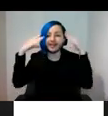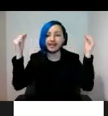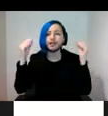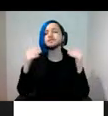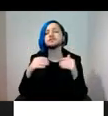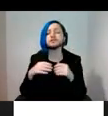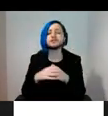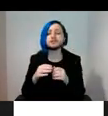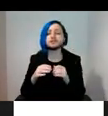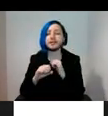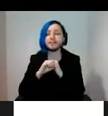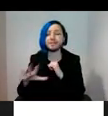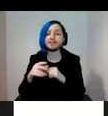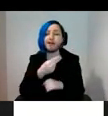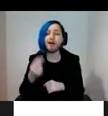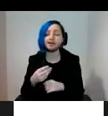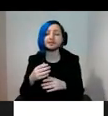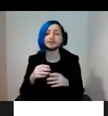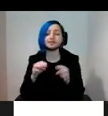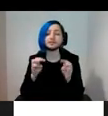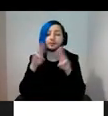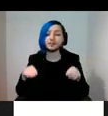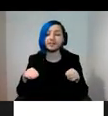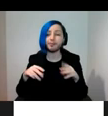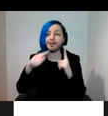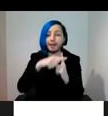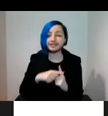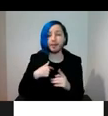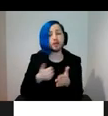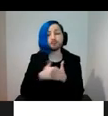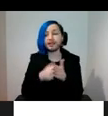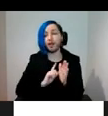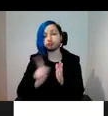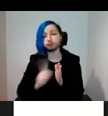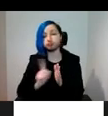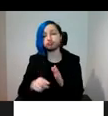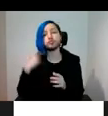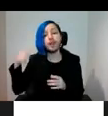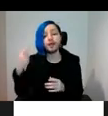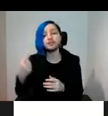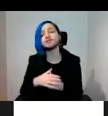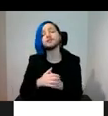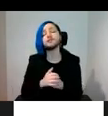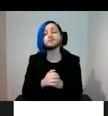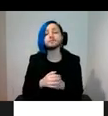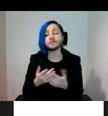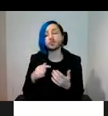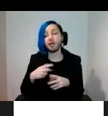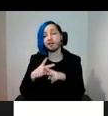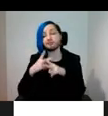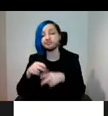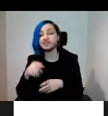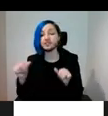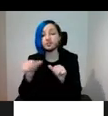And I was a regular visitor to London's art scene. And this time, I was visiting a small festival. And in between programmes,